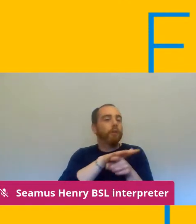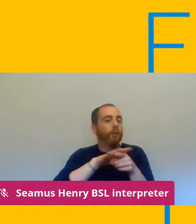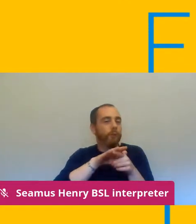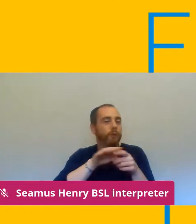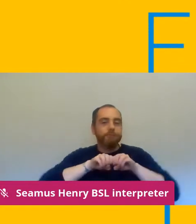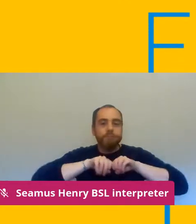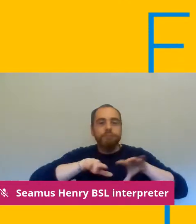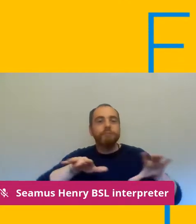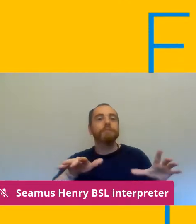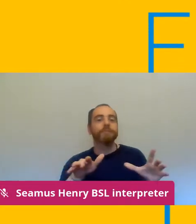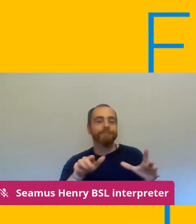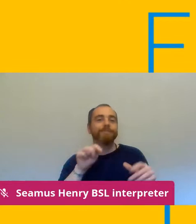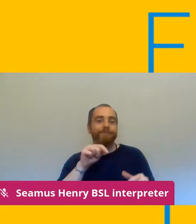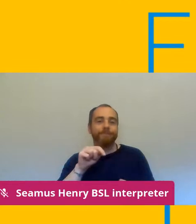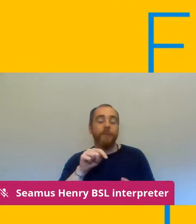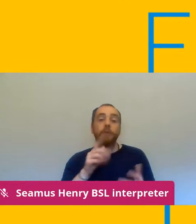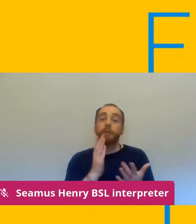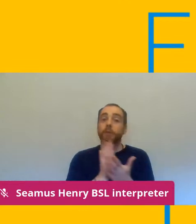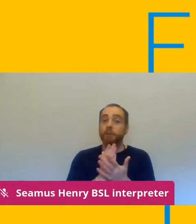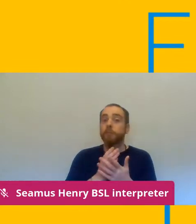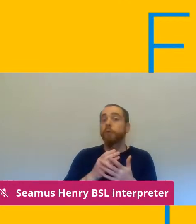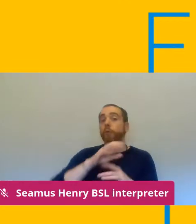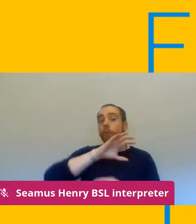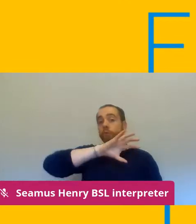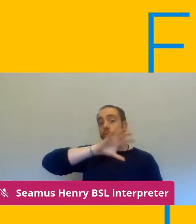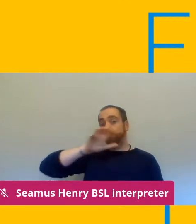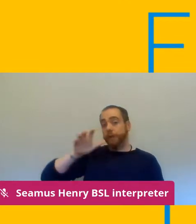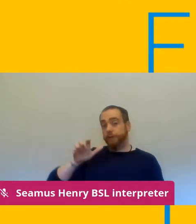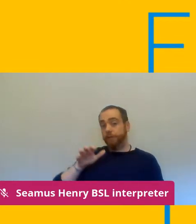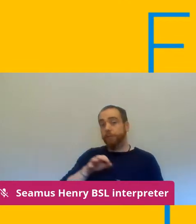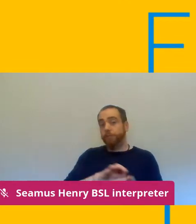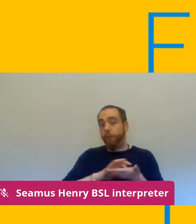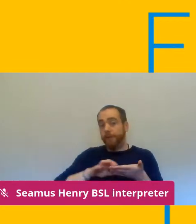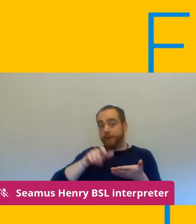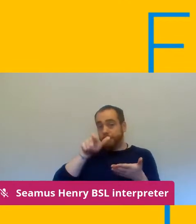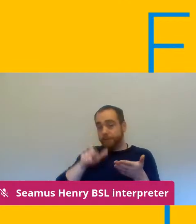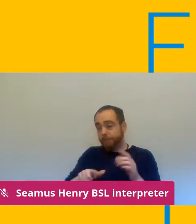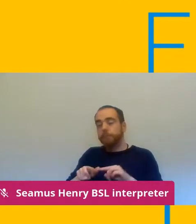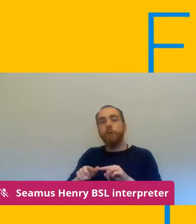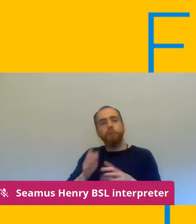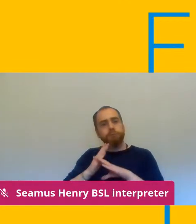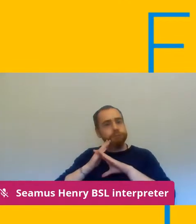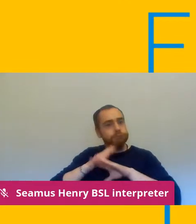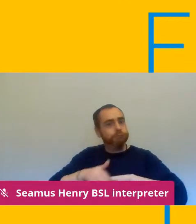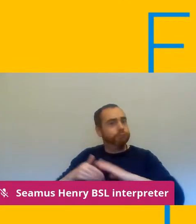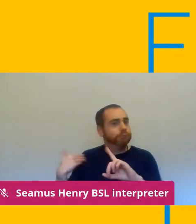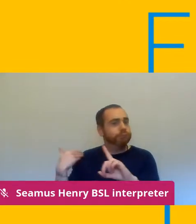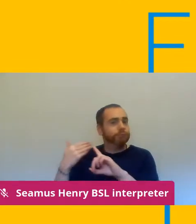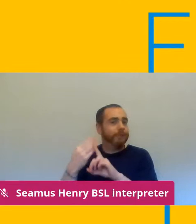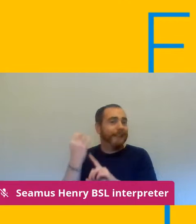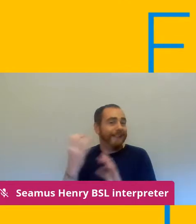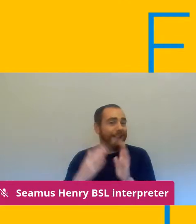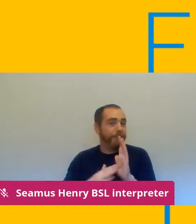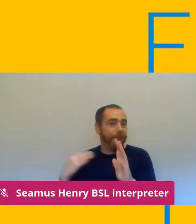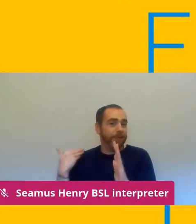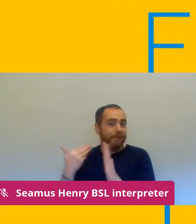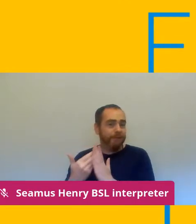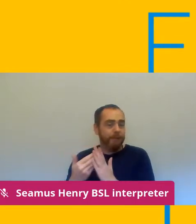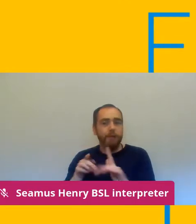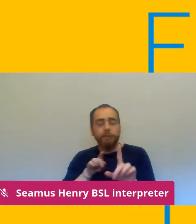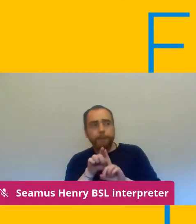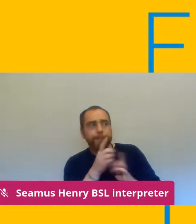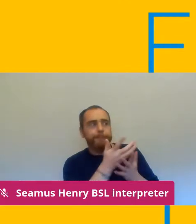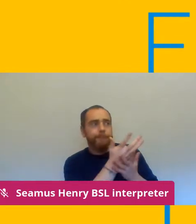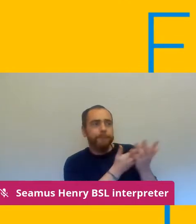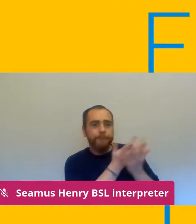regional officials and regional officers and branches have been working very hard over the last six months to negotiate and secure agreements uh